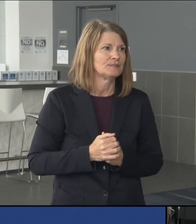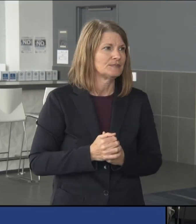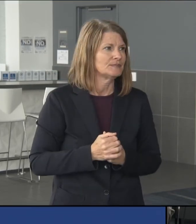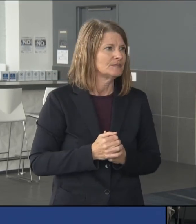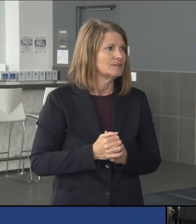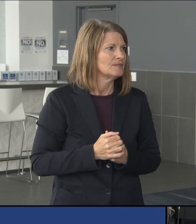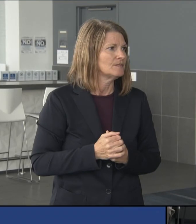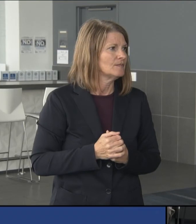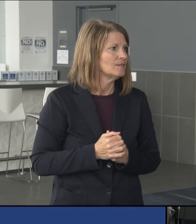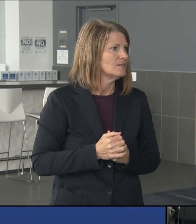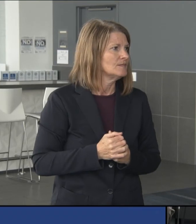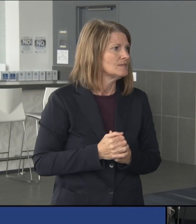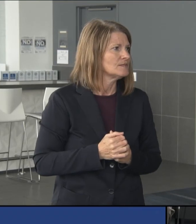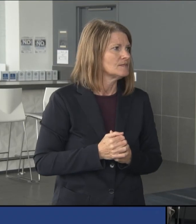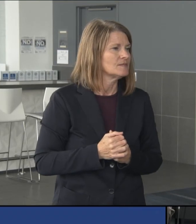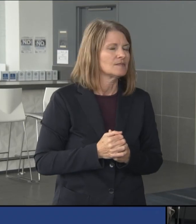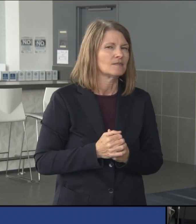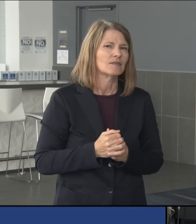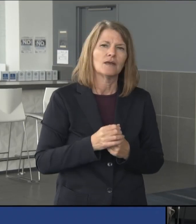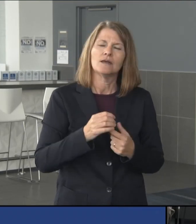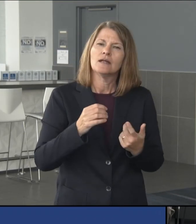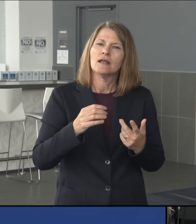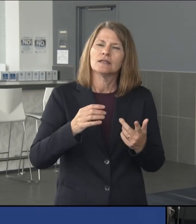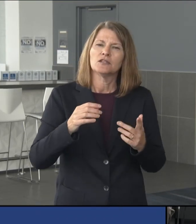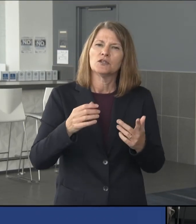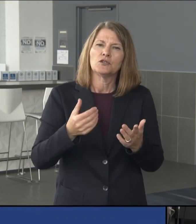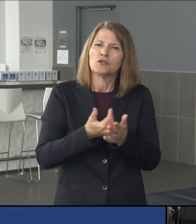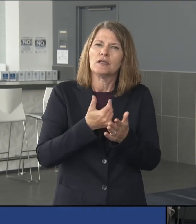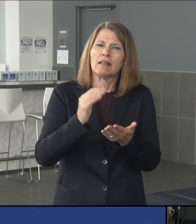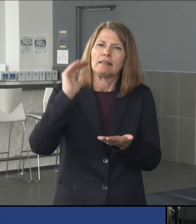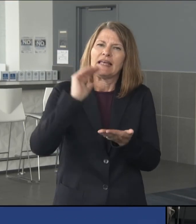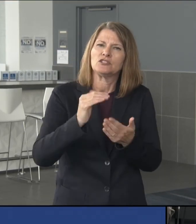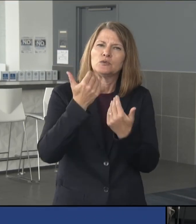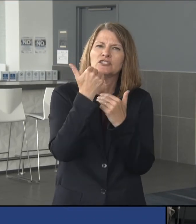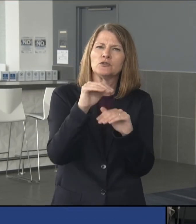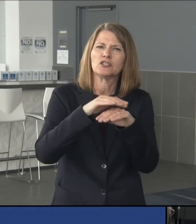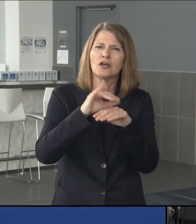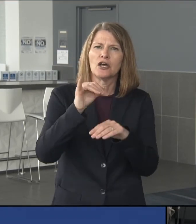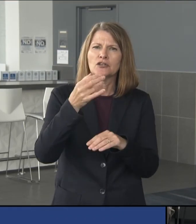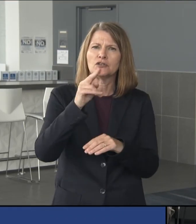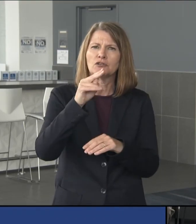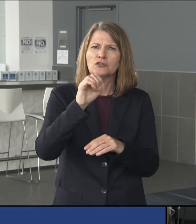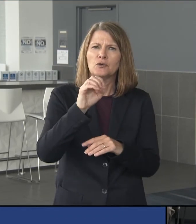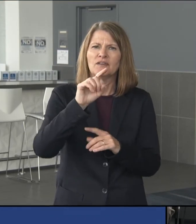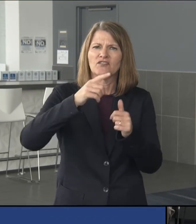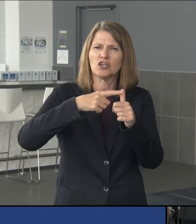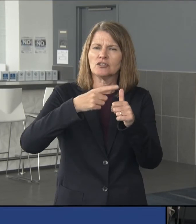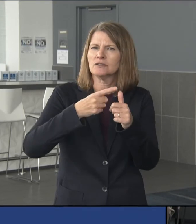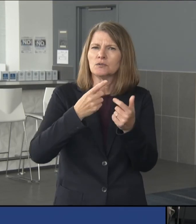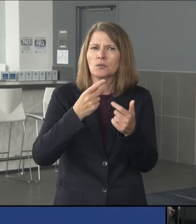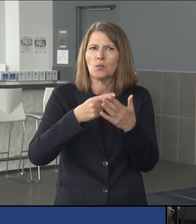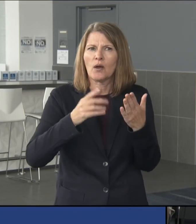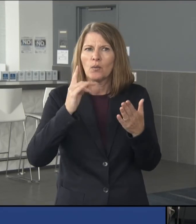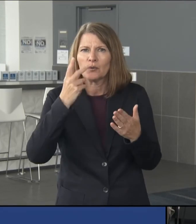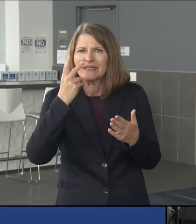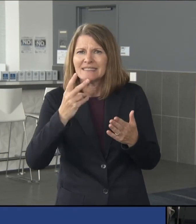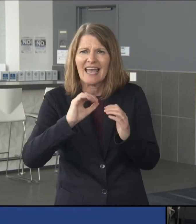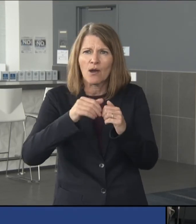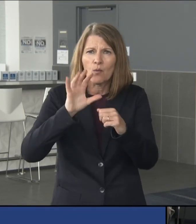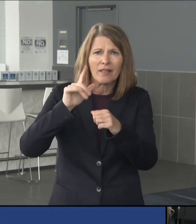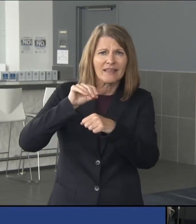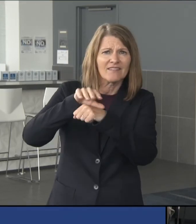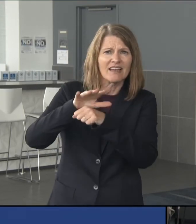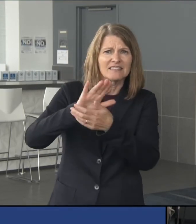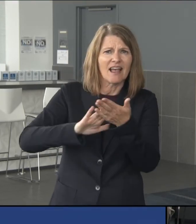What went into the lifting restrictions on June 1st? What did you guys see to make that decision? What did, how does that affect, um, college campuses like,